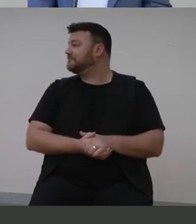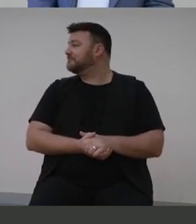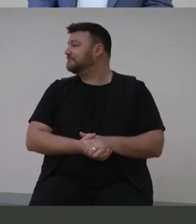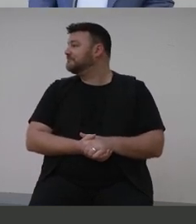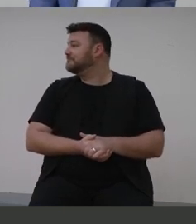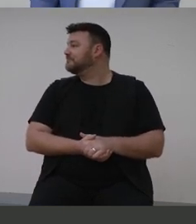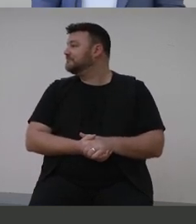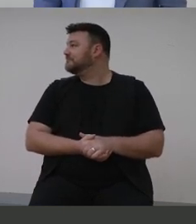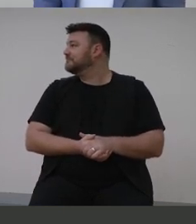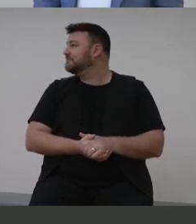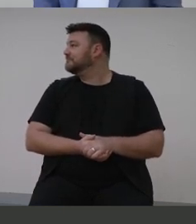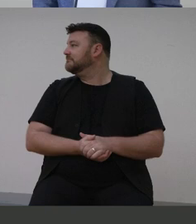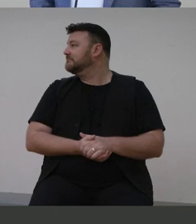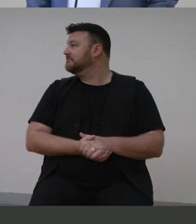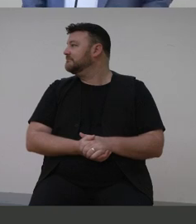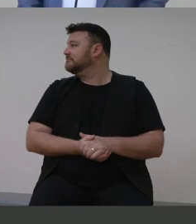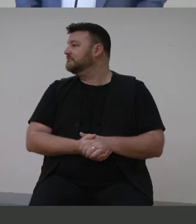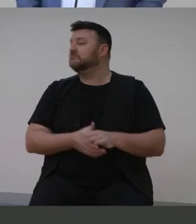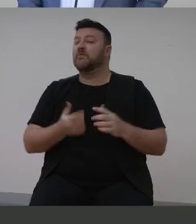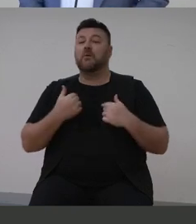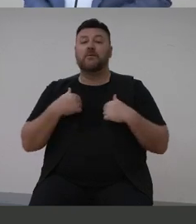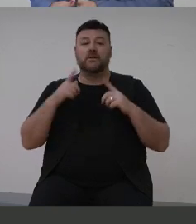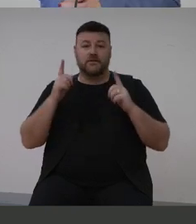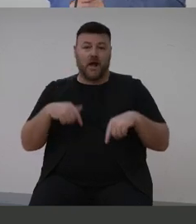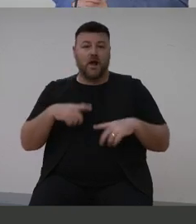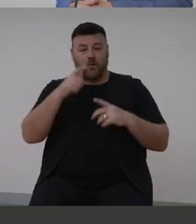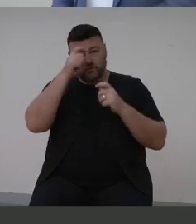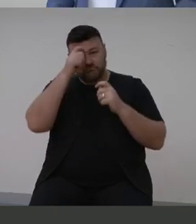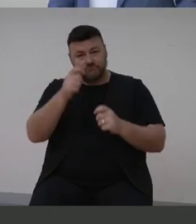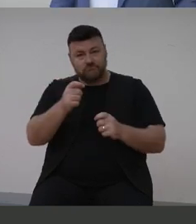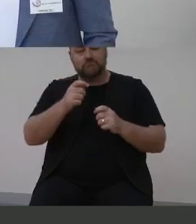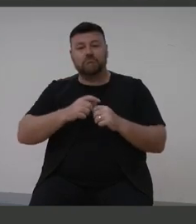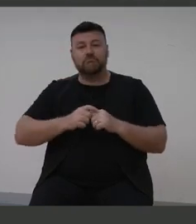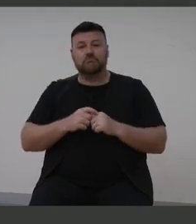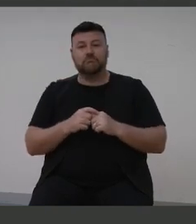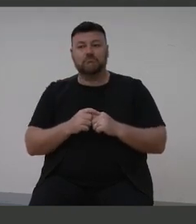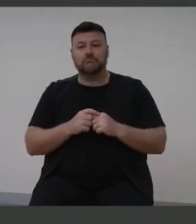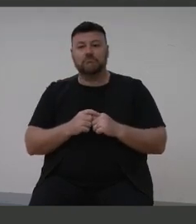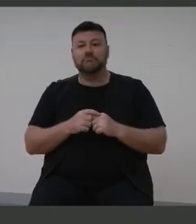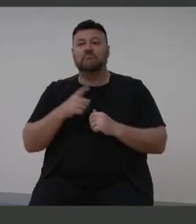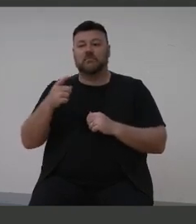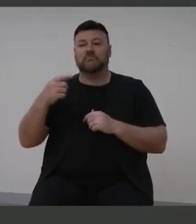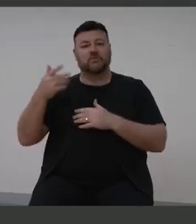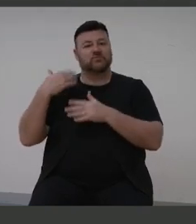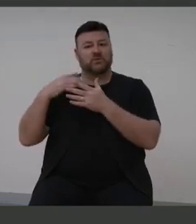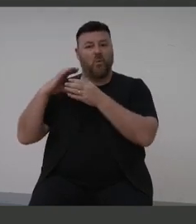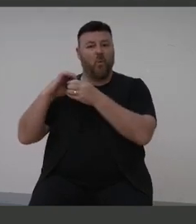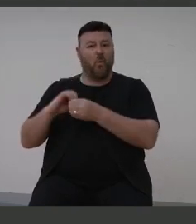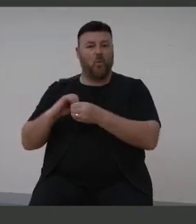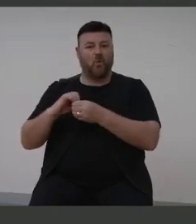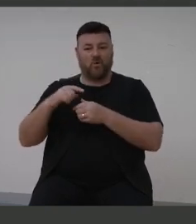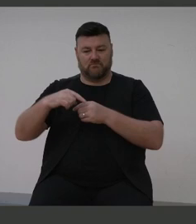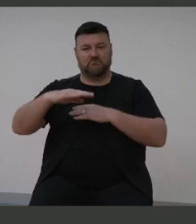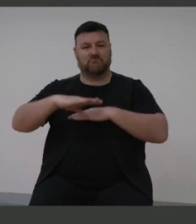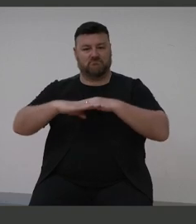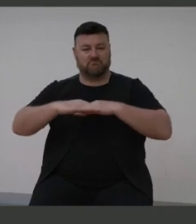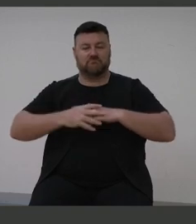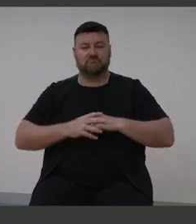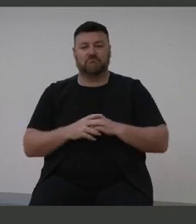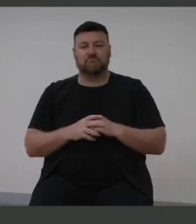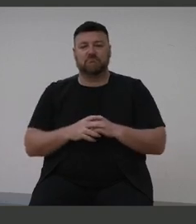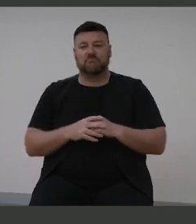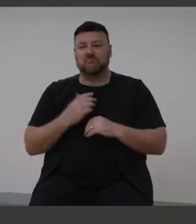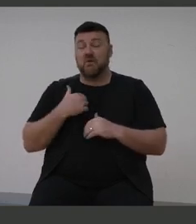I would like to begin by acknowledging the traditional owners of the land in which we meet and